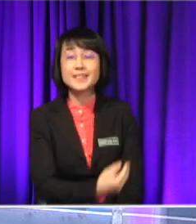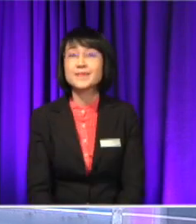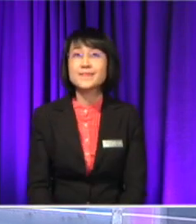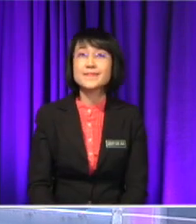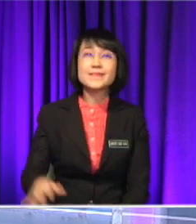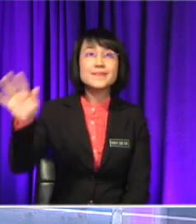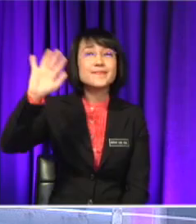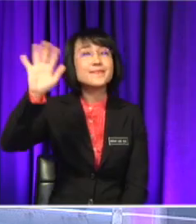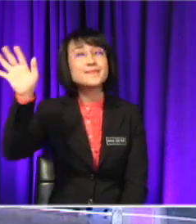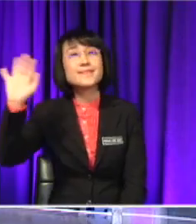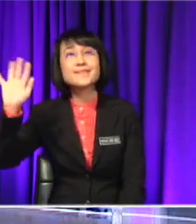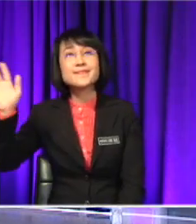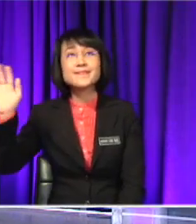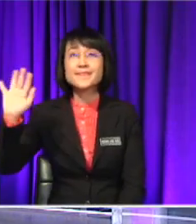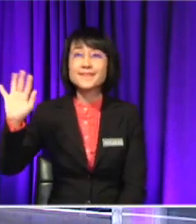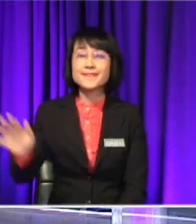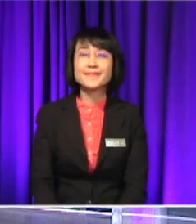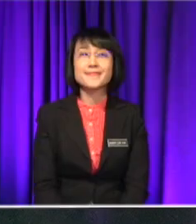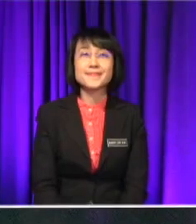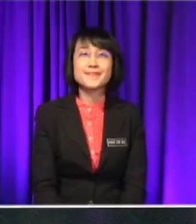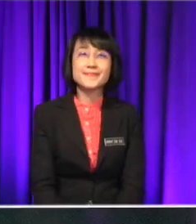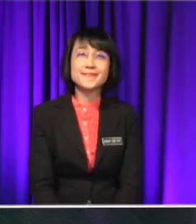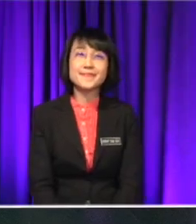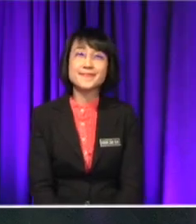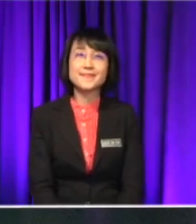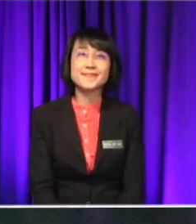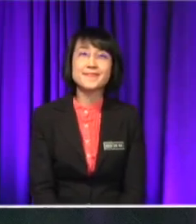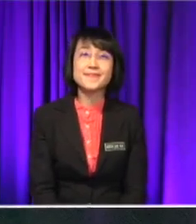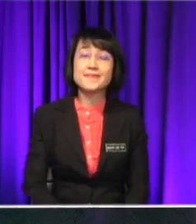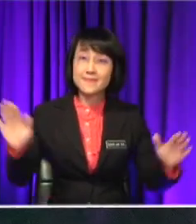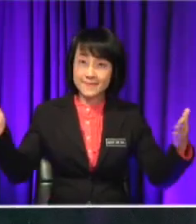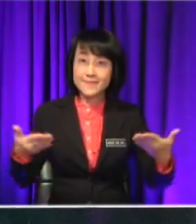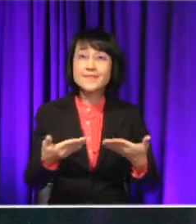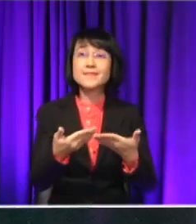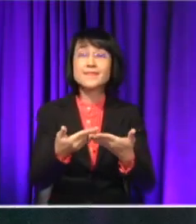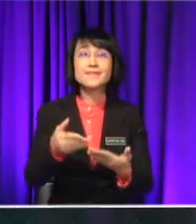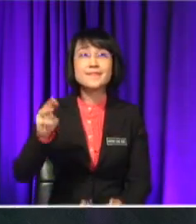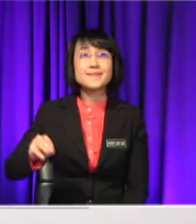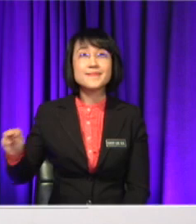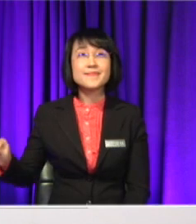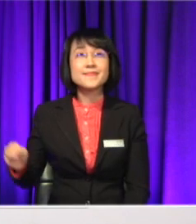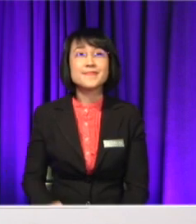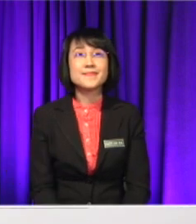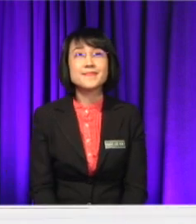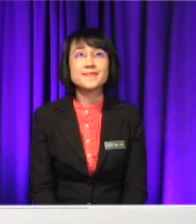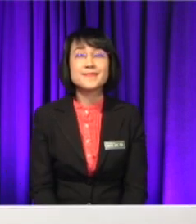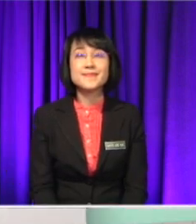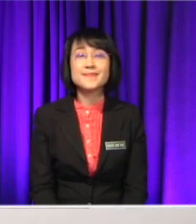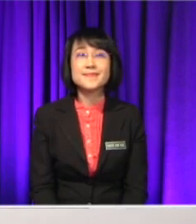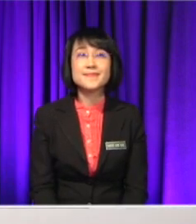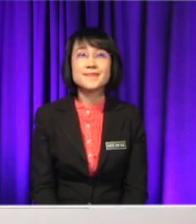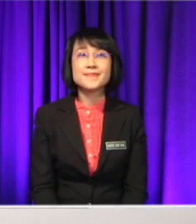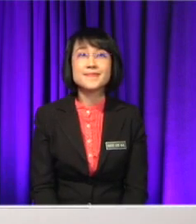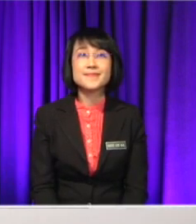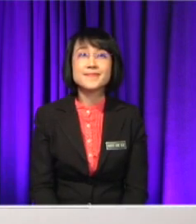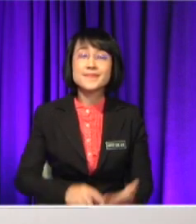Hi everyone Hi guys There we go Could you kindly introduce them to all of us? Yeah, sure Okay, let's start